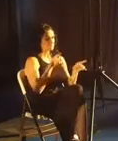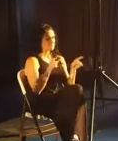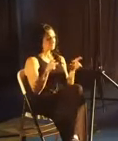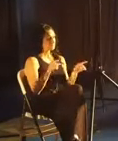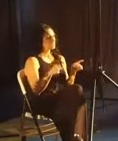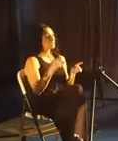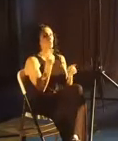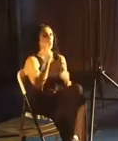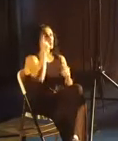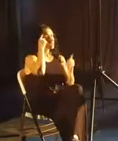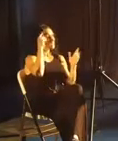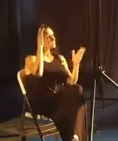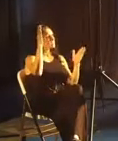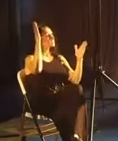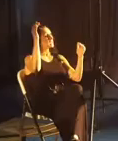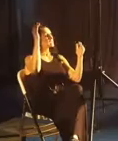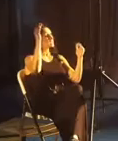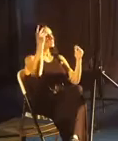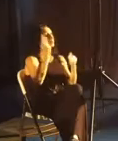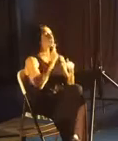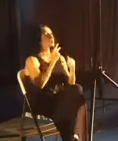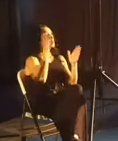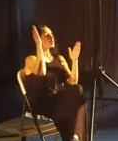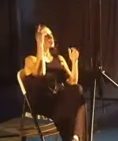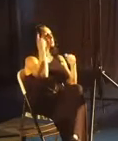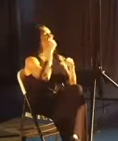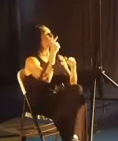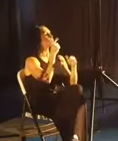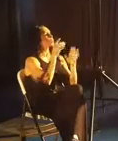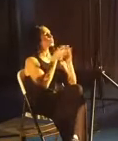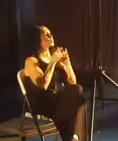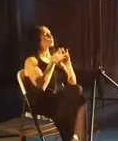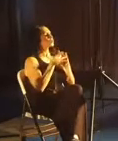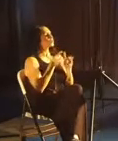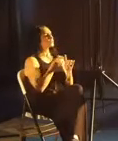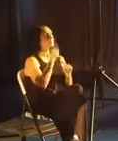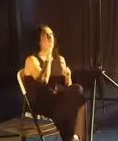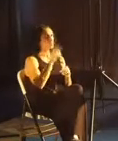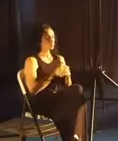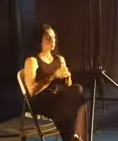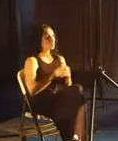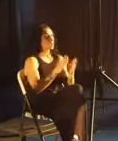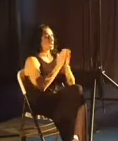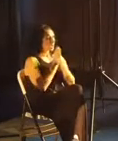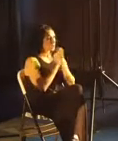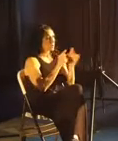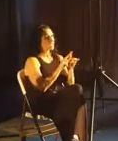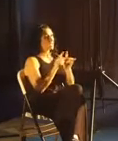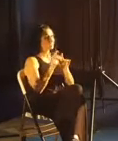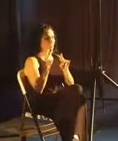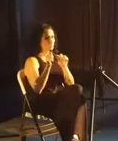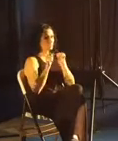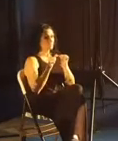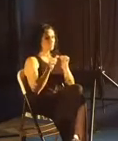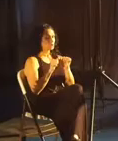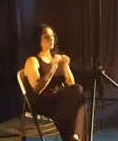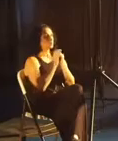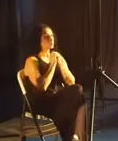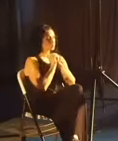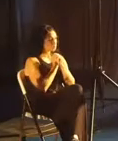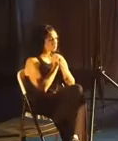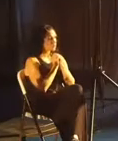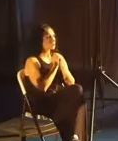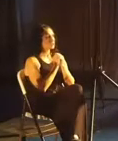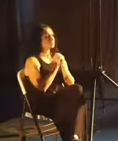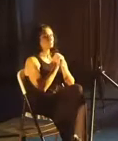expectant. We're hoping for a word from you. So God, pray that as we continue to worship together that you